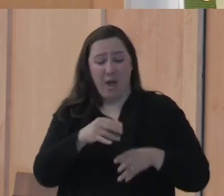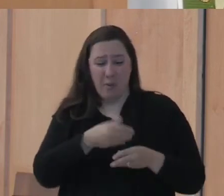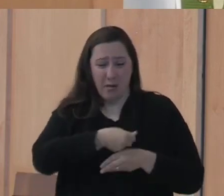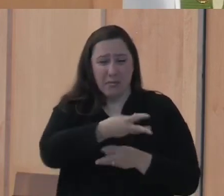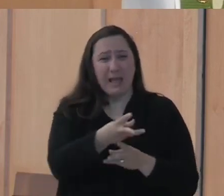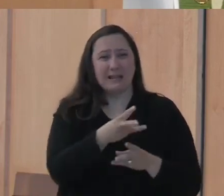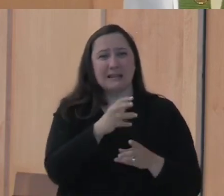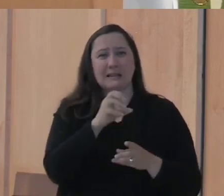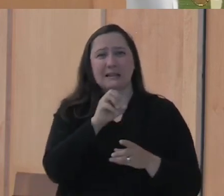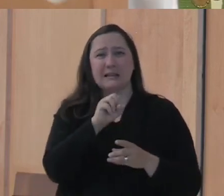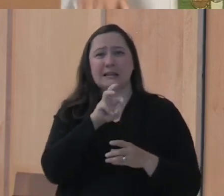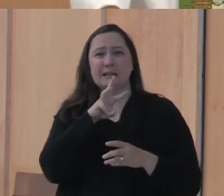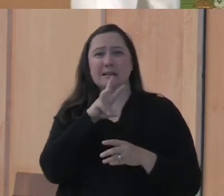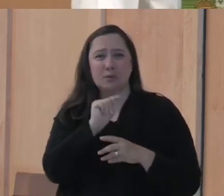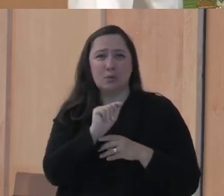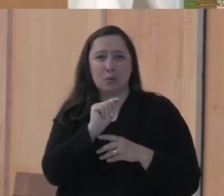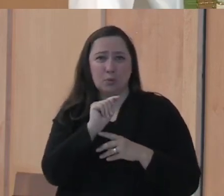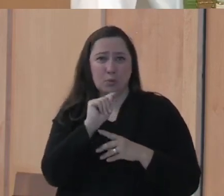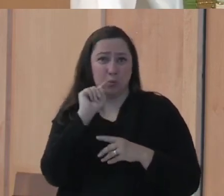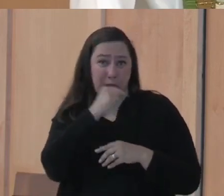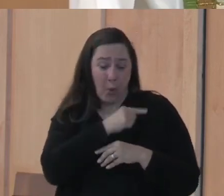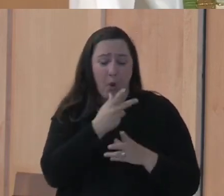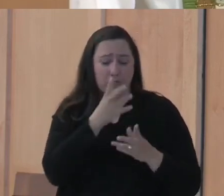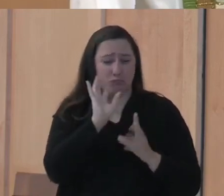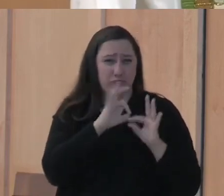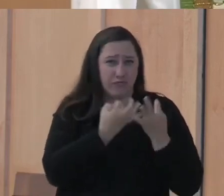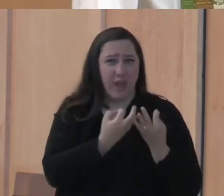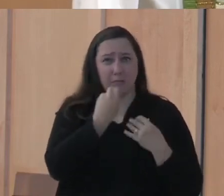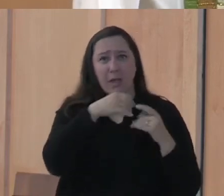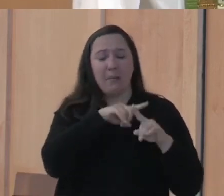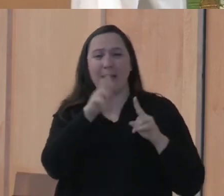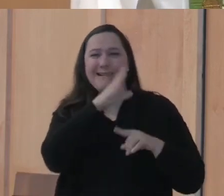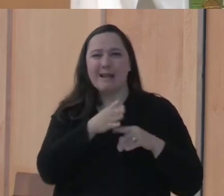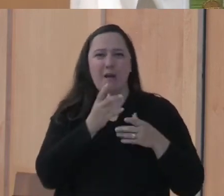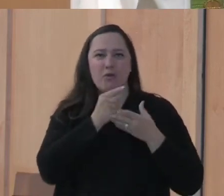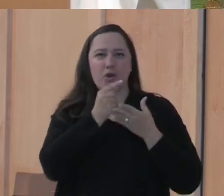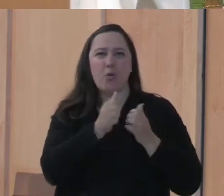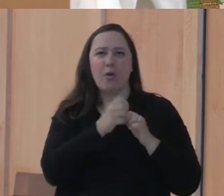some rows of sweet corn for the family to have that summer and never treated it with herbicide.